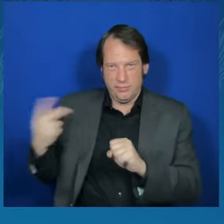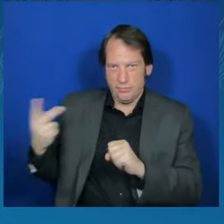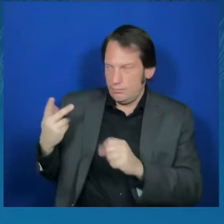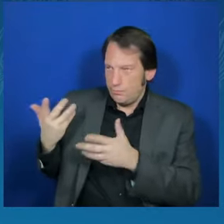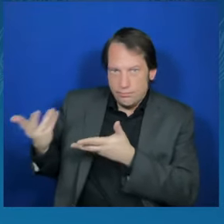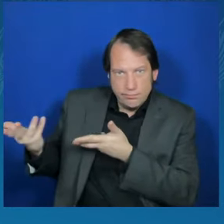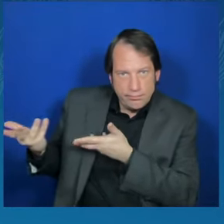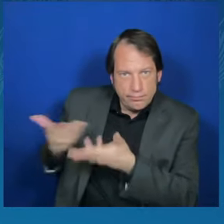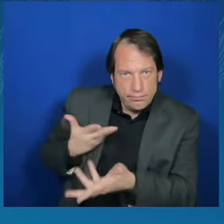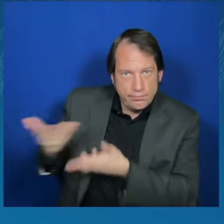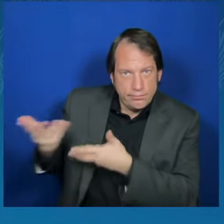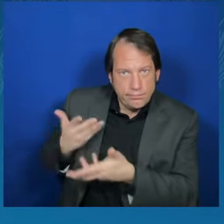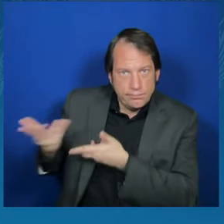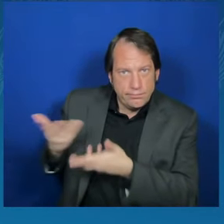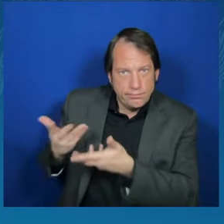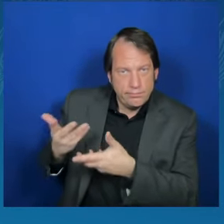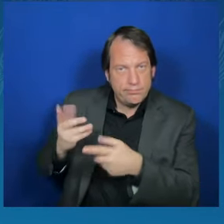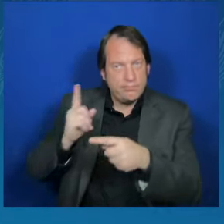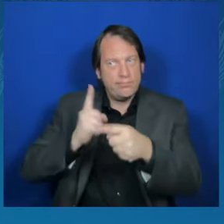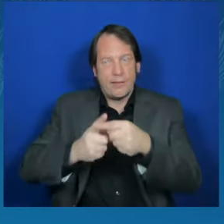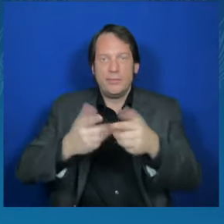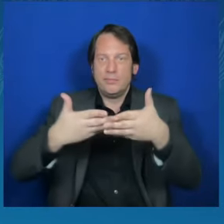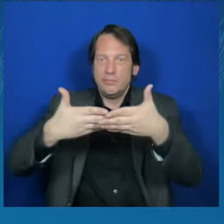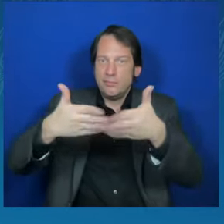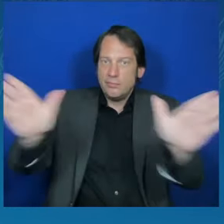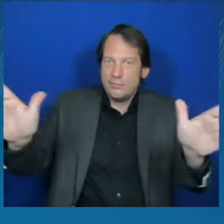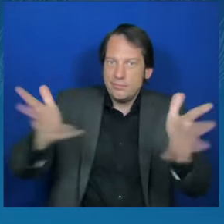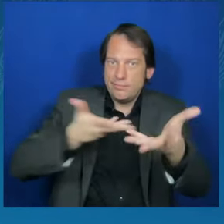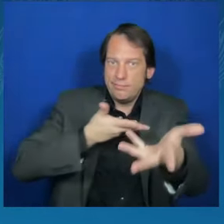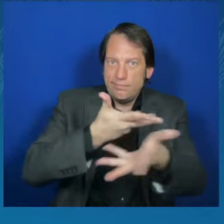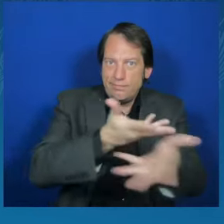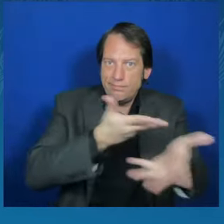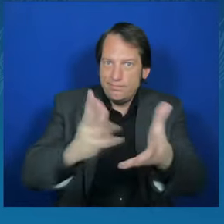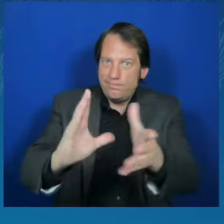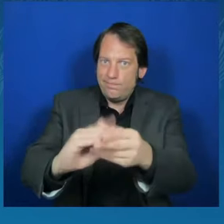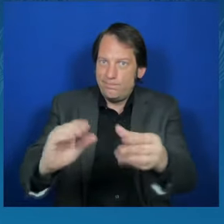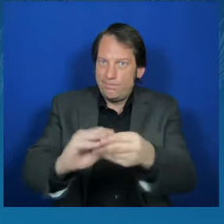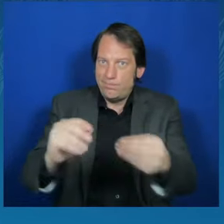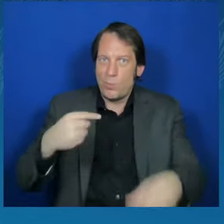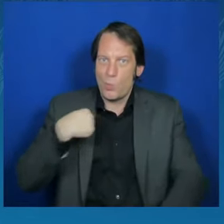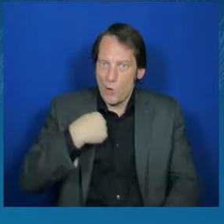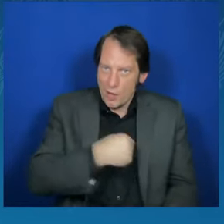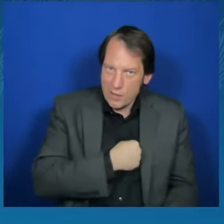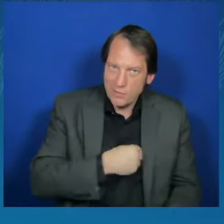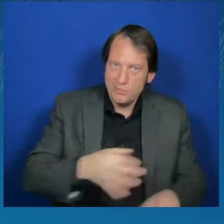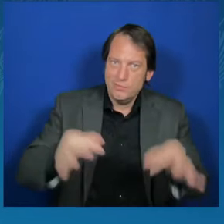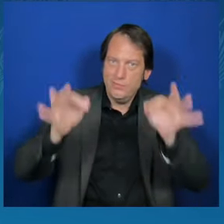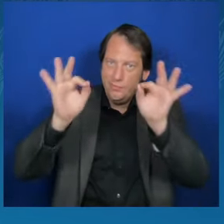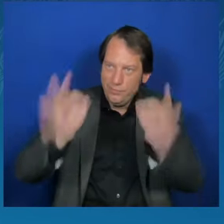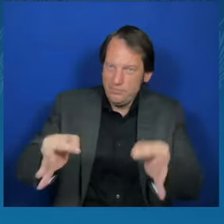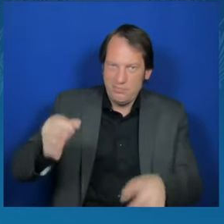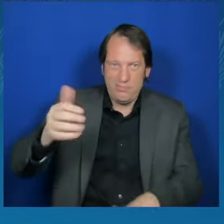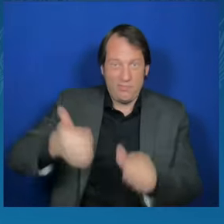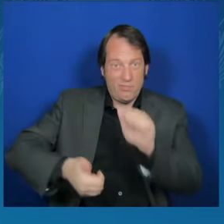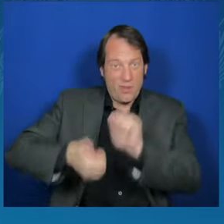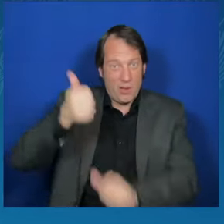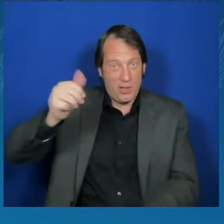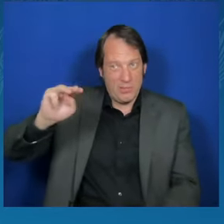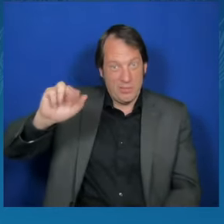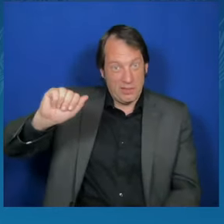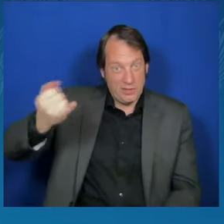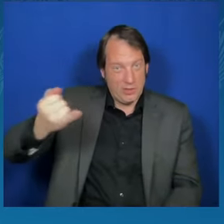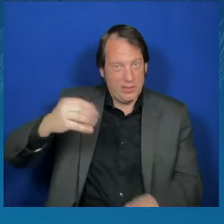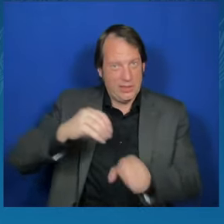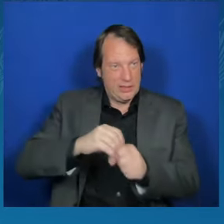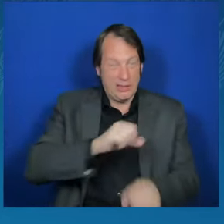that for the majority in both the United States Senate and the United States House of Representatives, there is bipartisan support